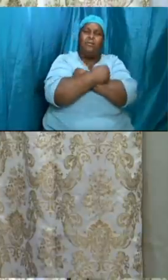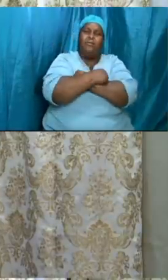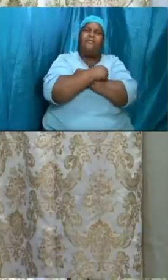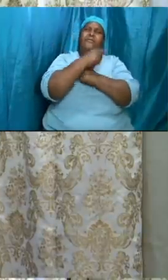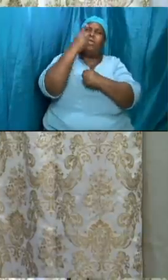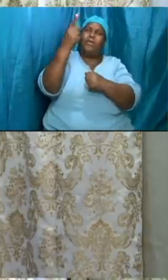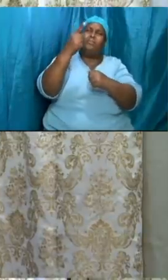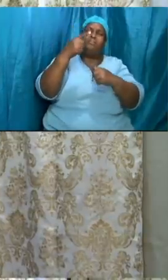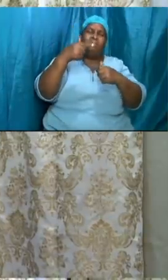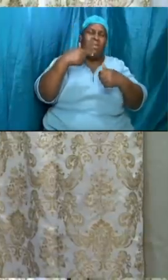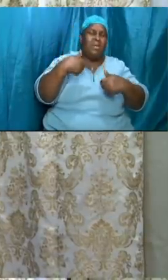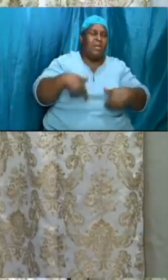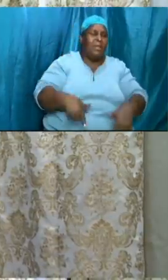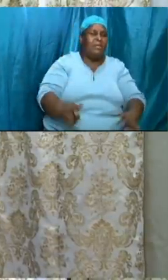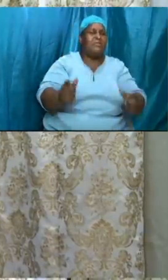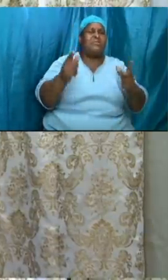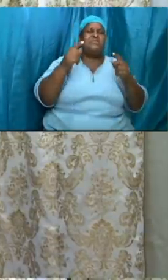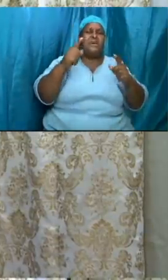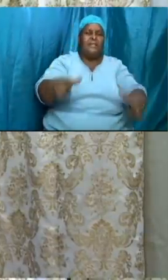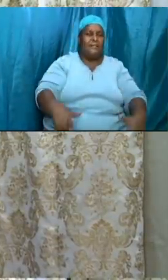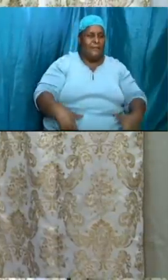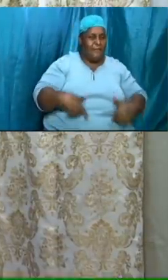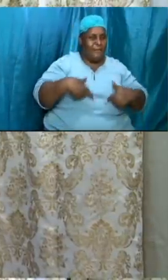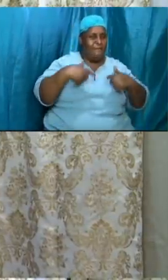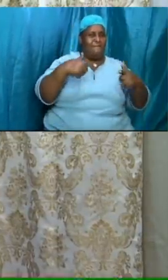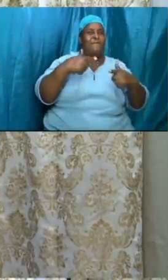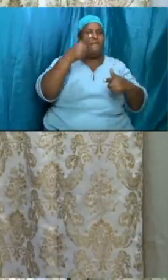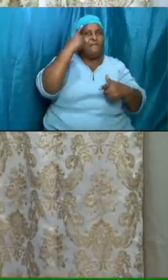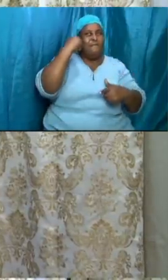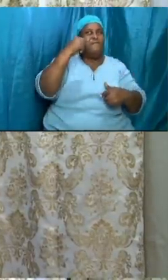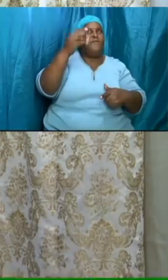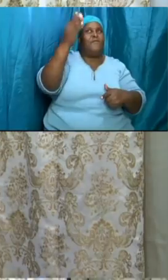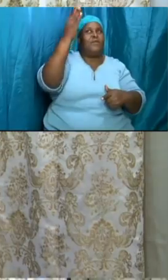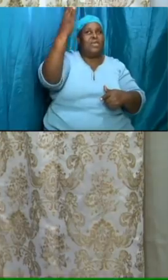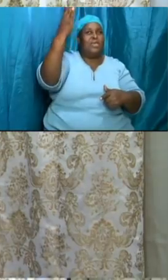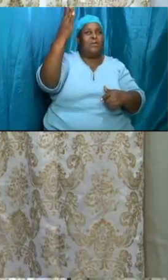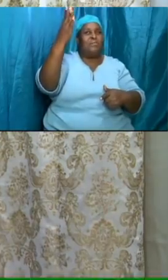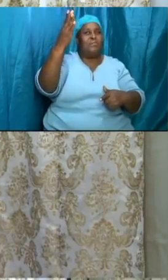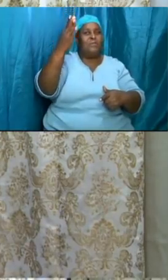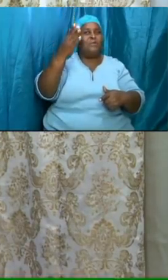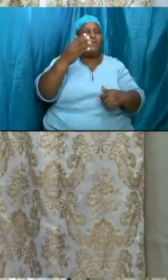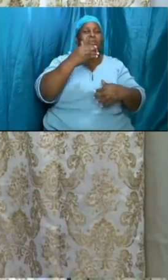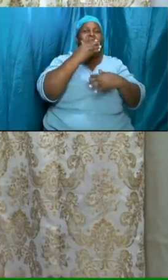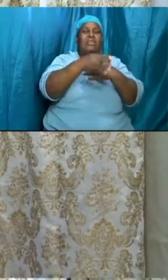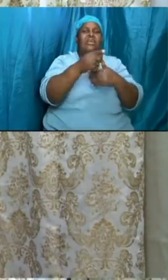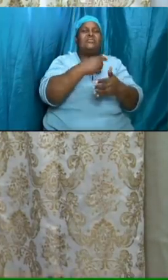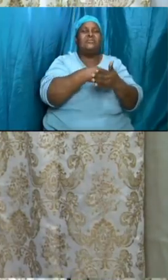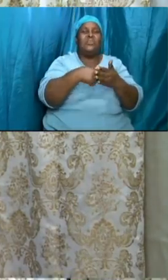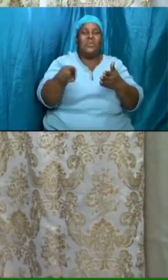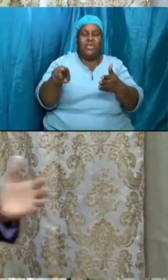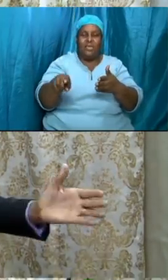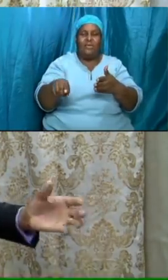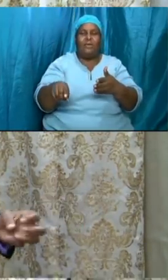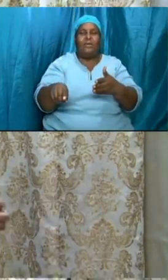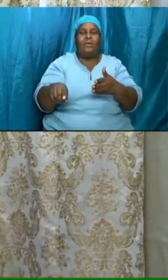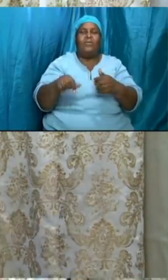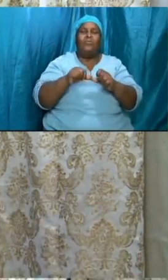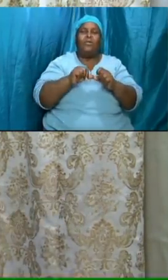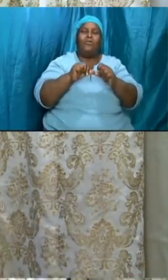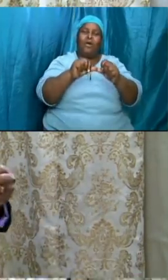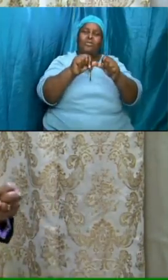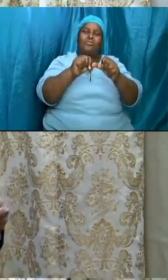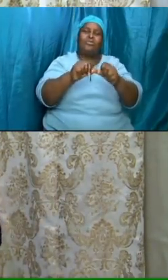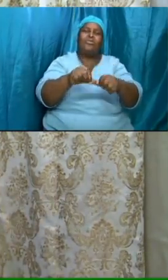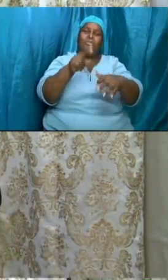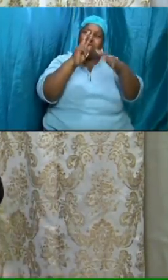live for him when we get back together next week we will get back into prophecy and end time things and